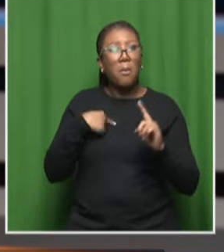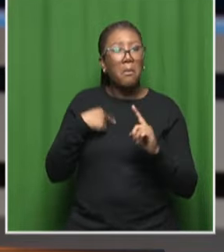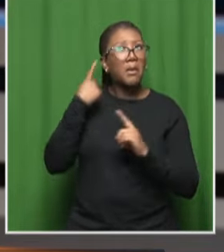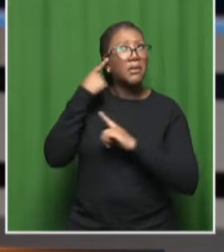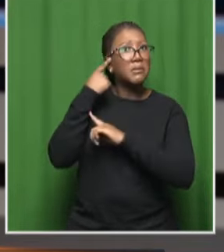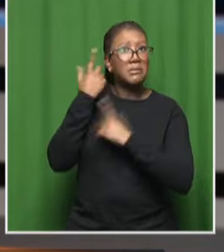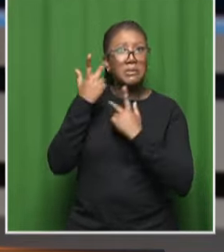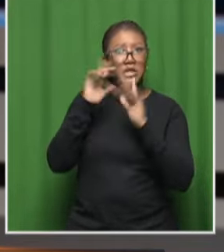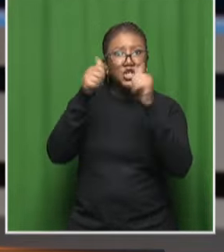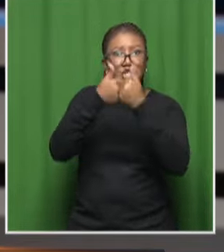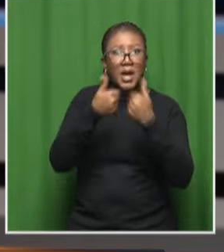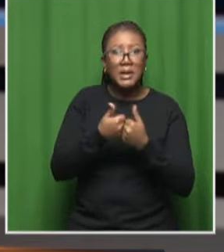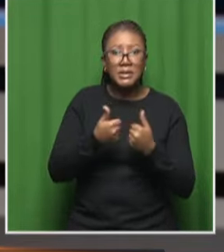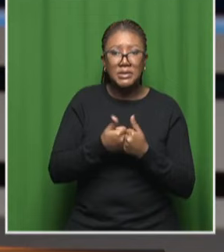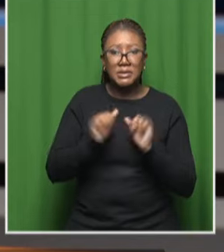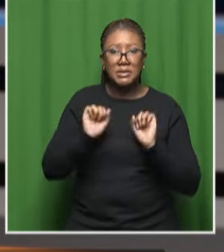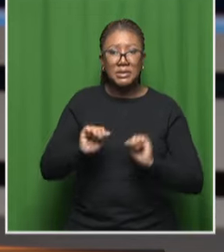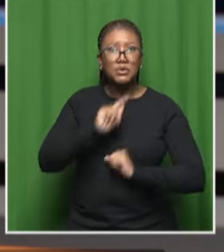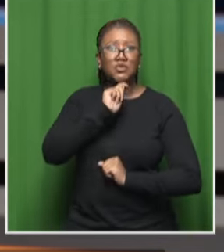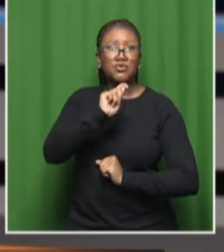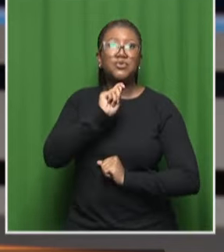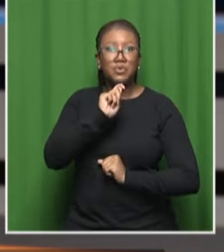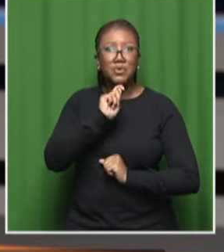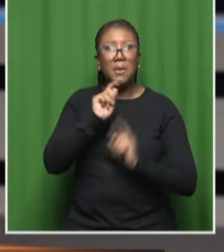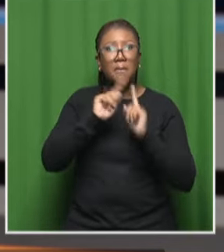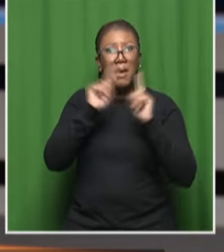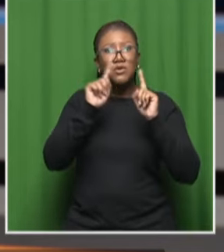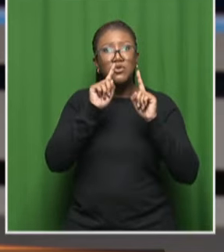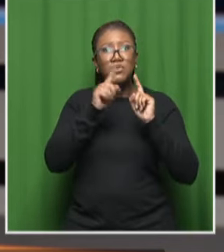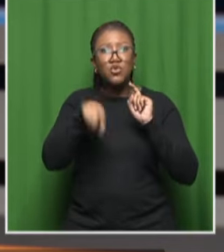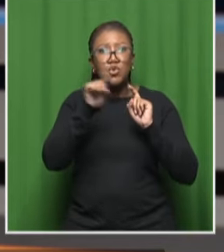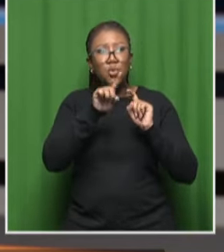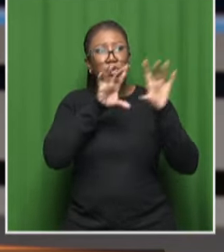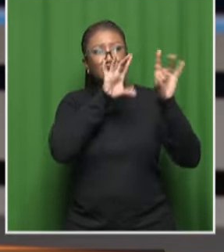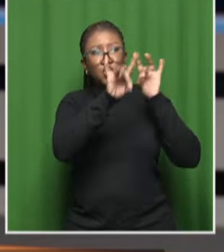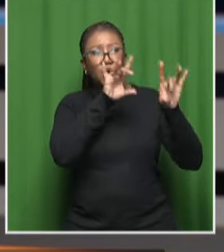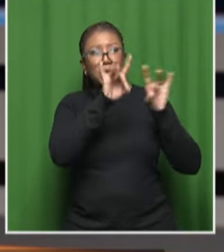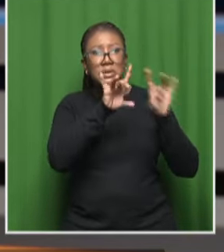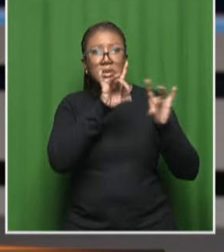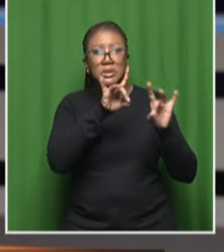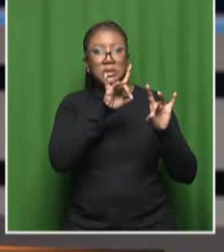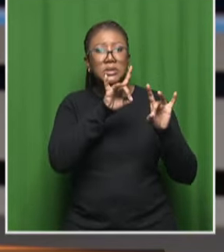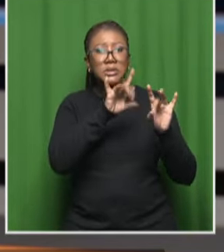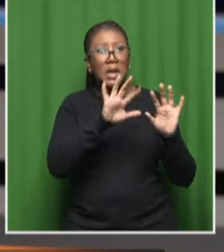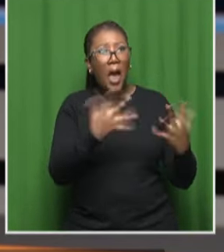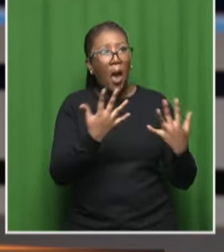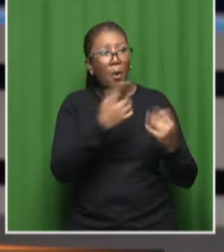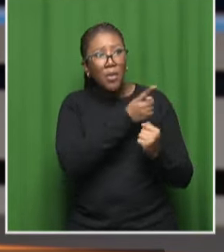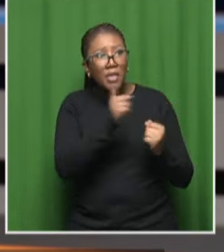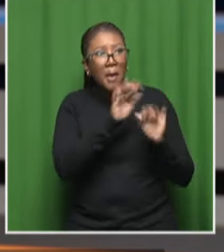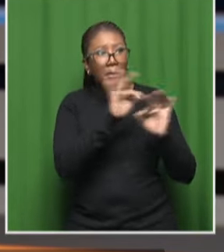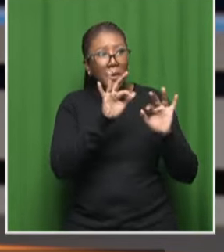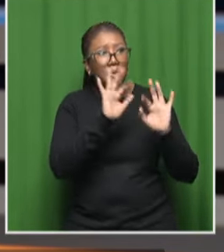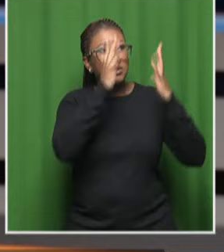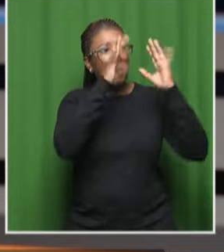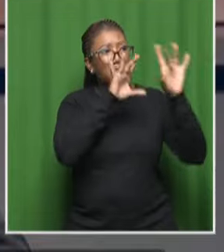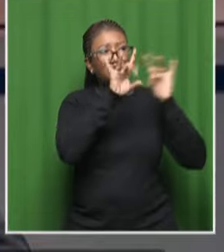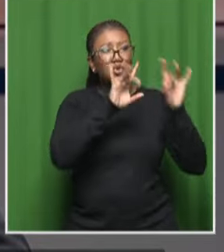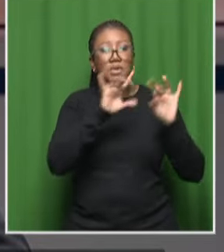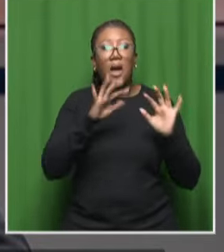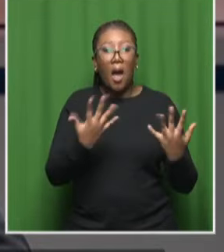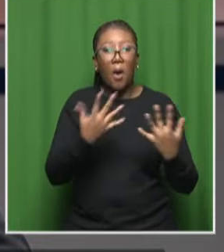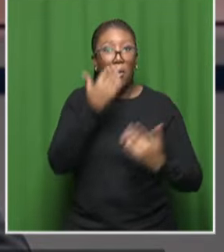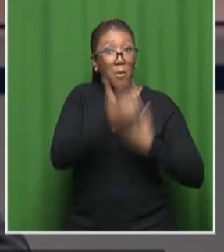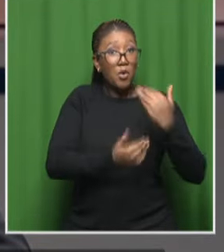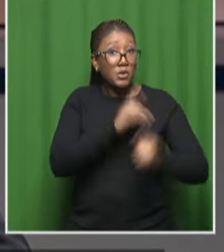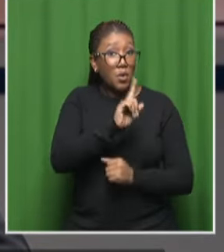it can be very challenging I would imagine but what's the criteria that you applied in terms of coming up with some of these names and celebrating them so